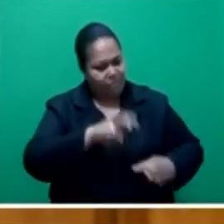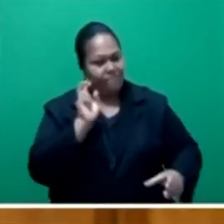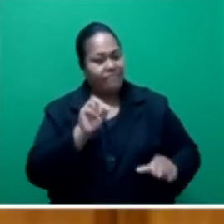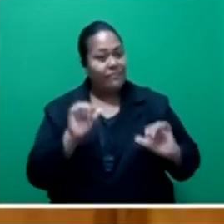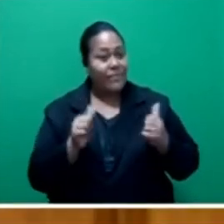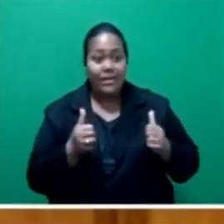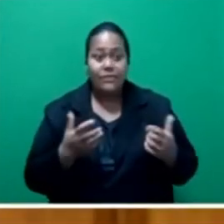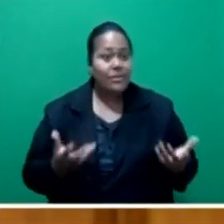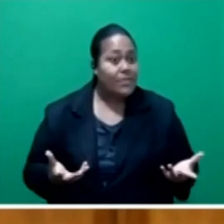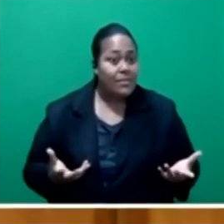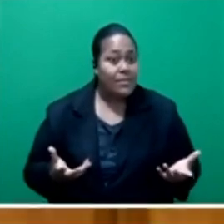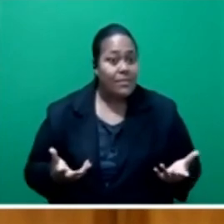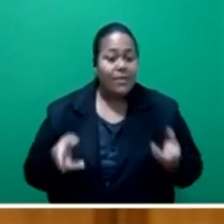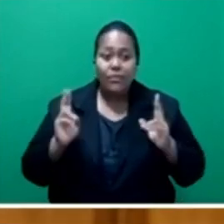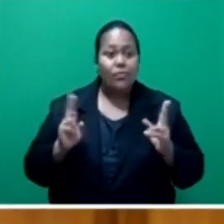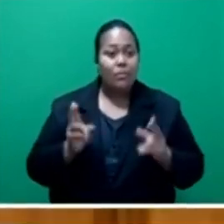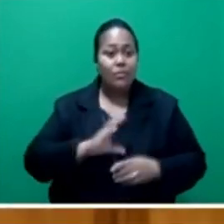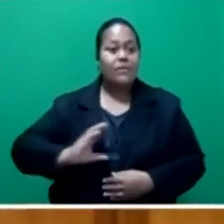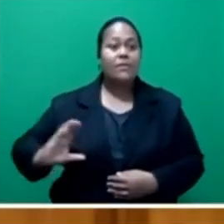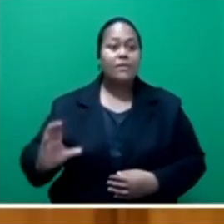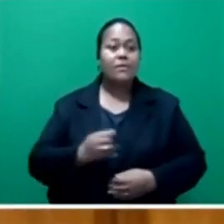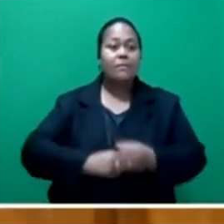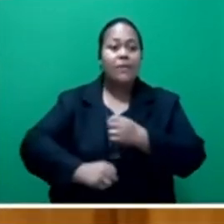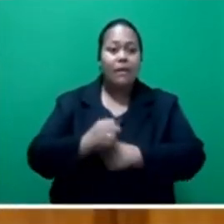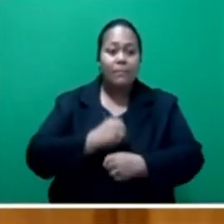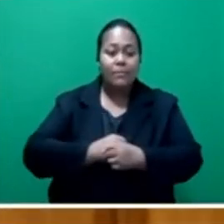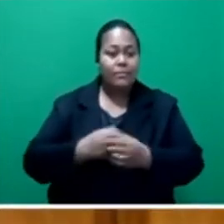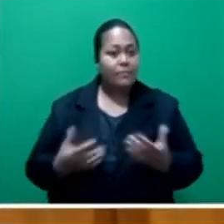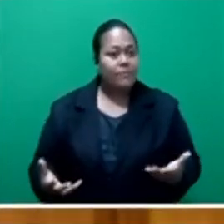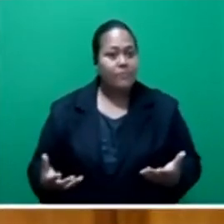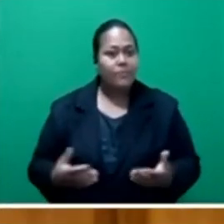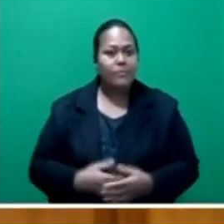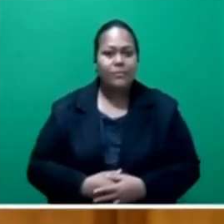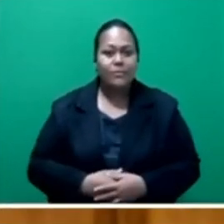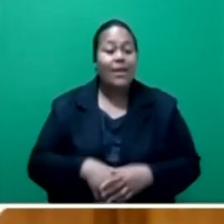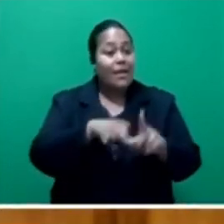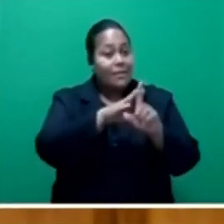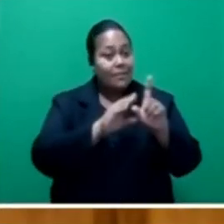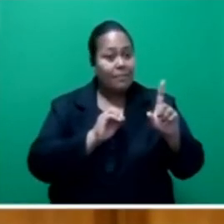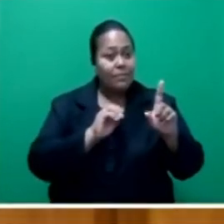living the life of ordinary citizens. For example,